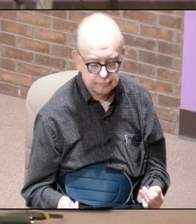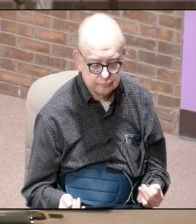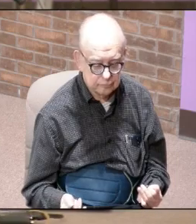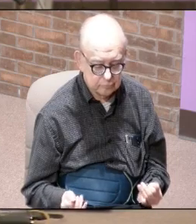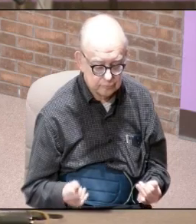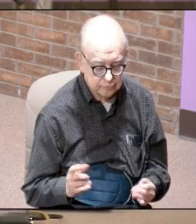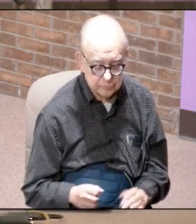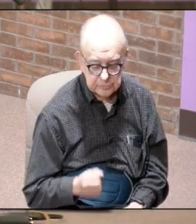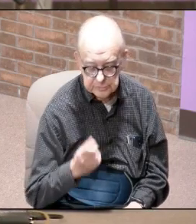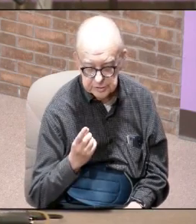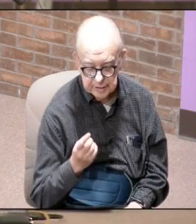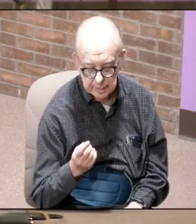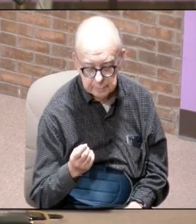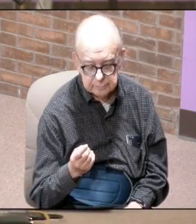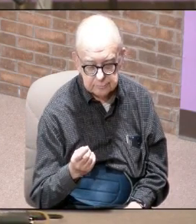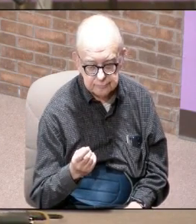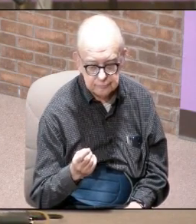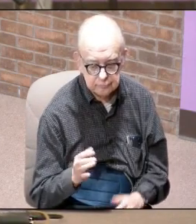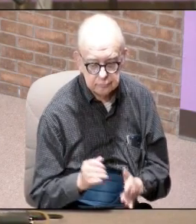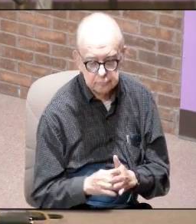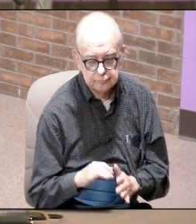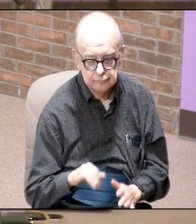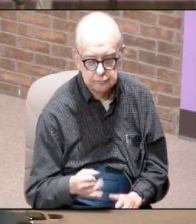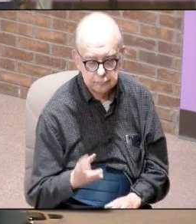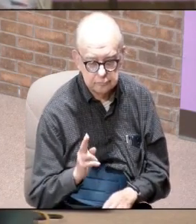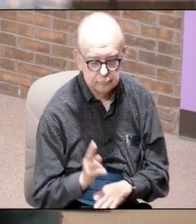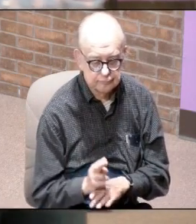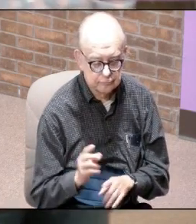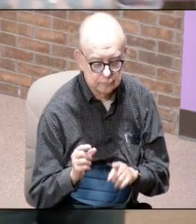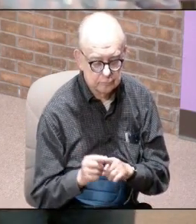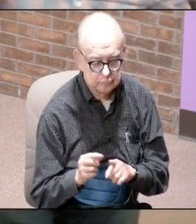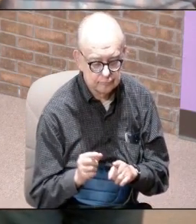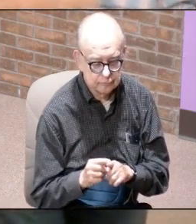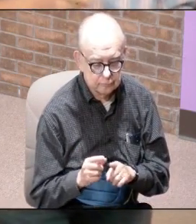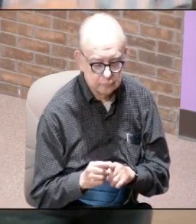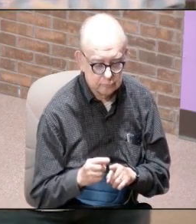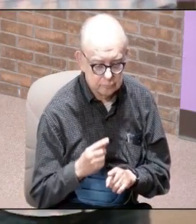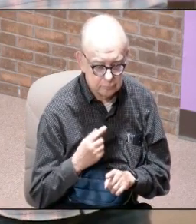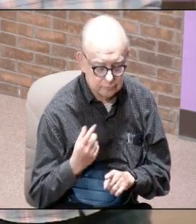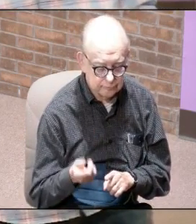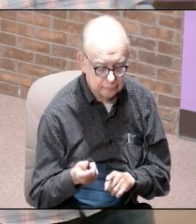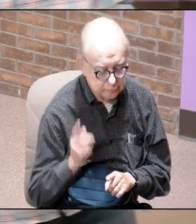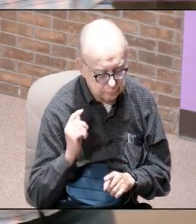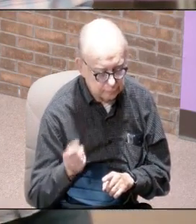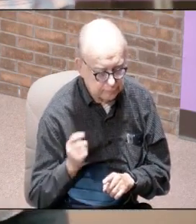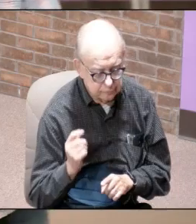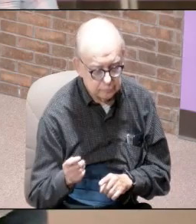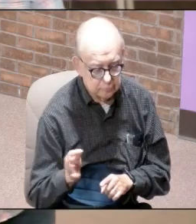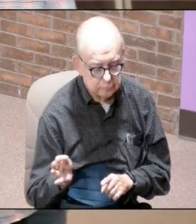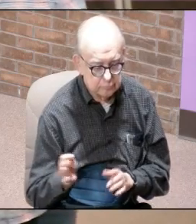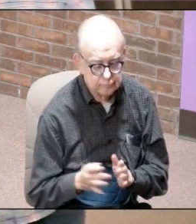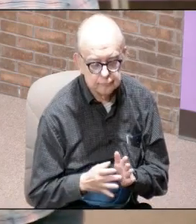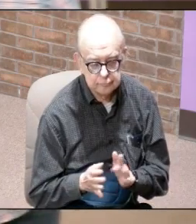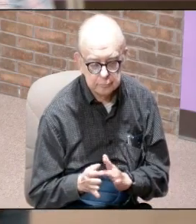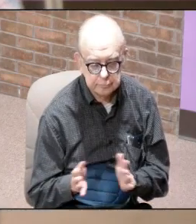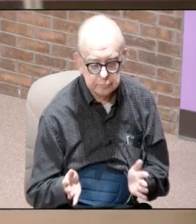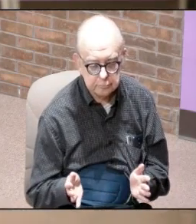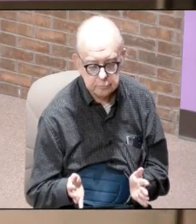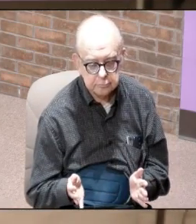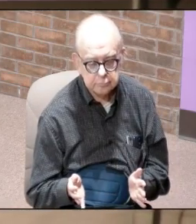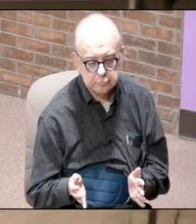understand is that John uses this word he says the testimony of Jesus